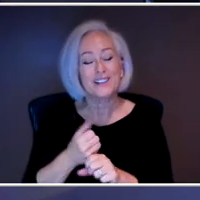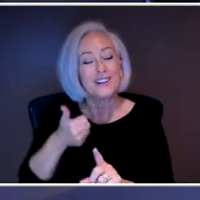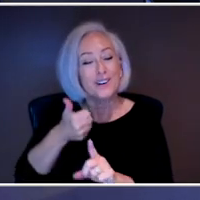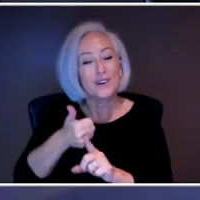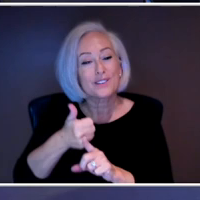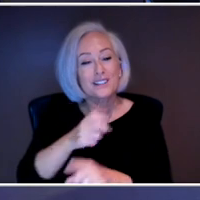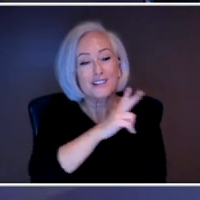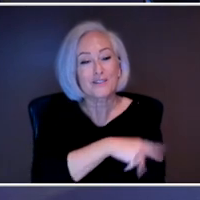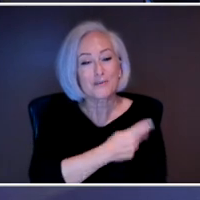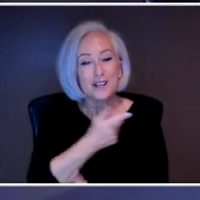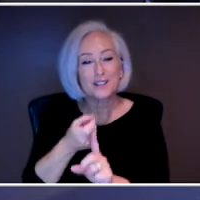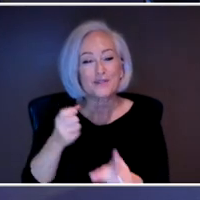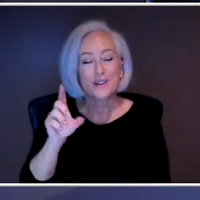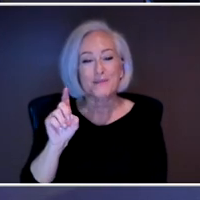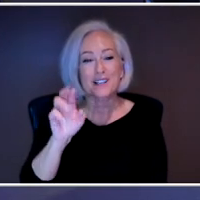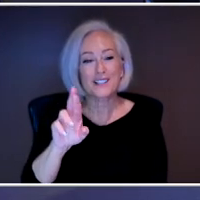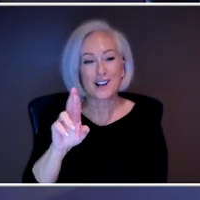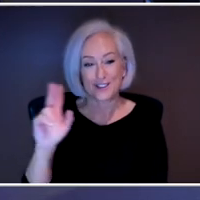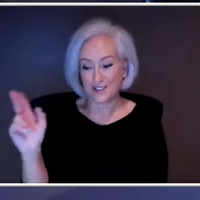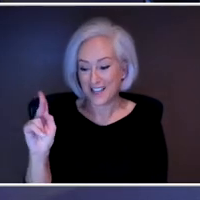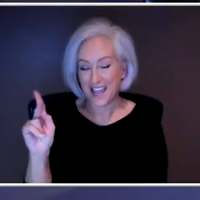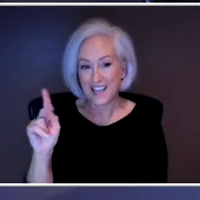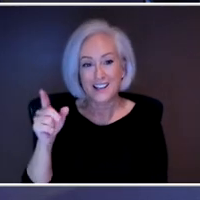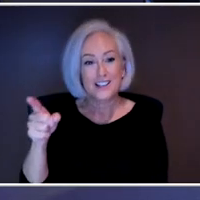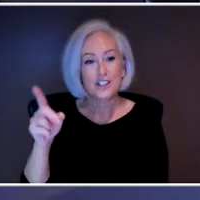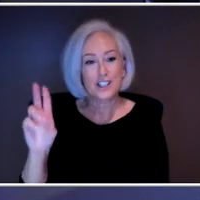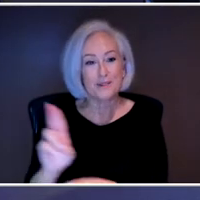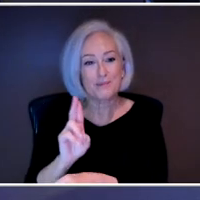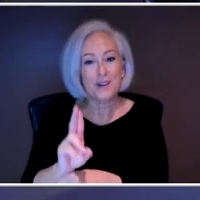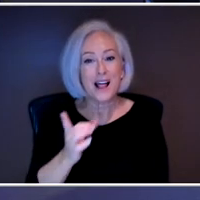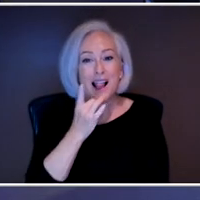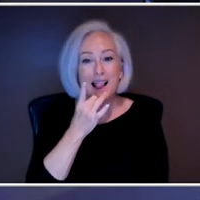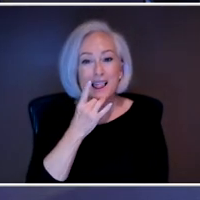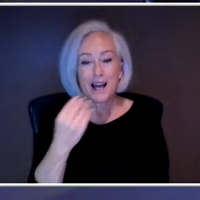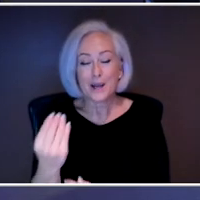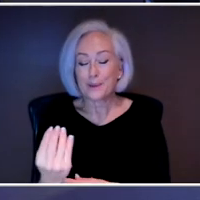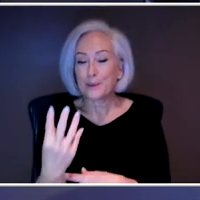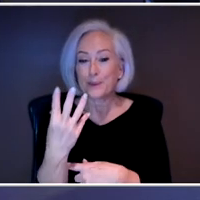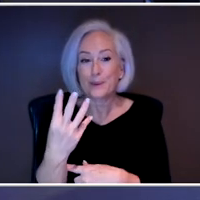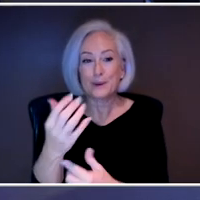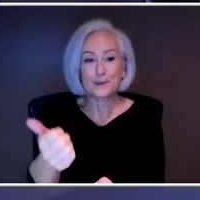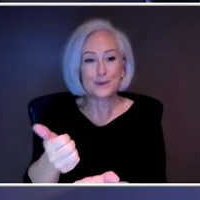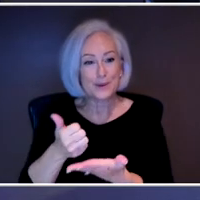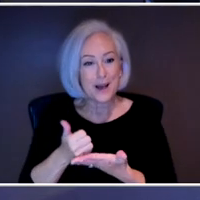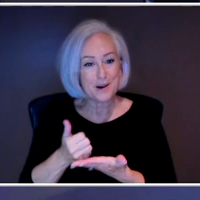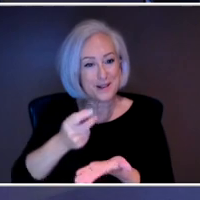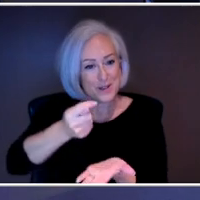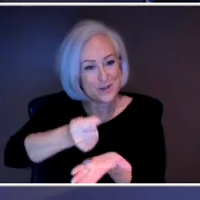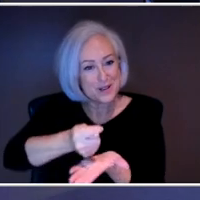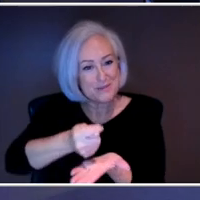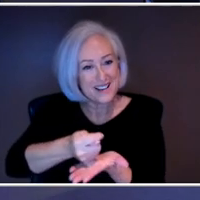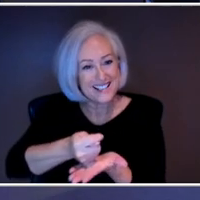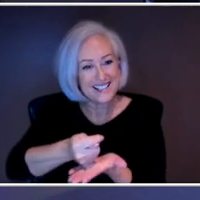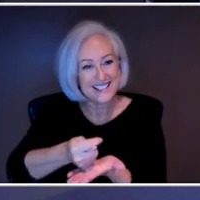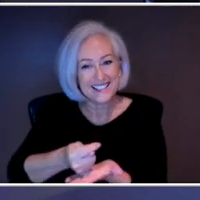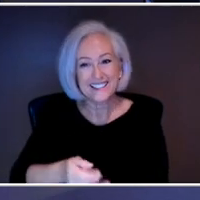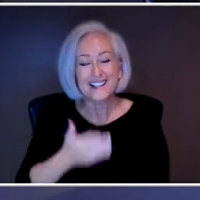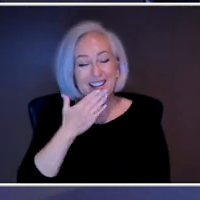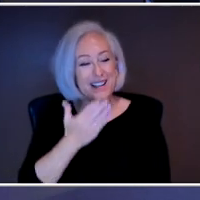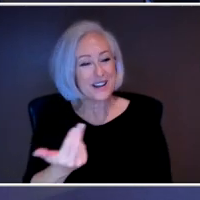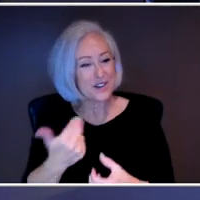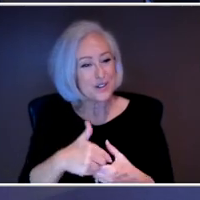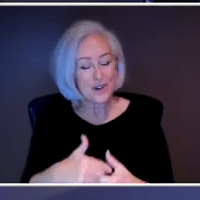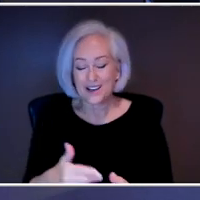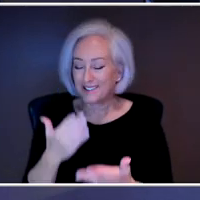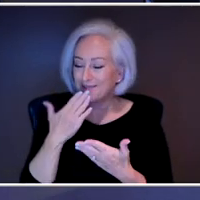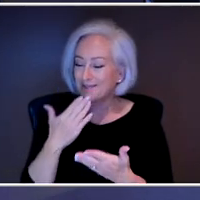to help in your treatment. So, we're going to learn a little bit more about that in just a moment. thank you so much for being here with us today. for having me. So, all right.